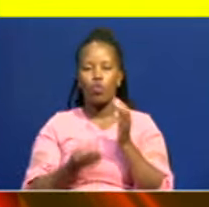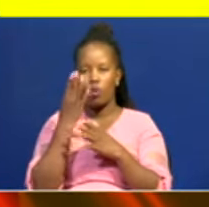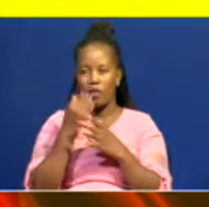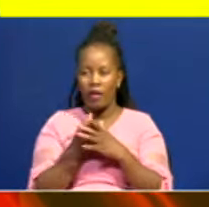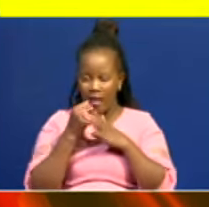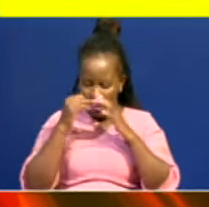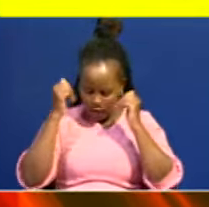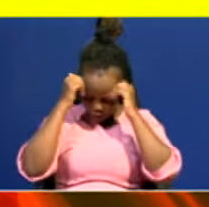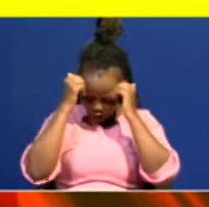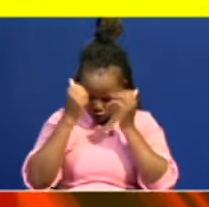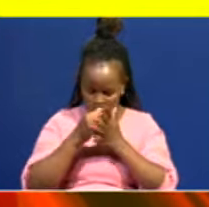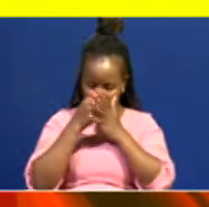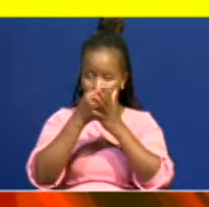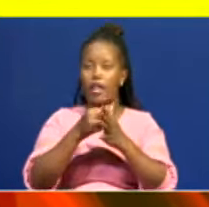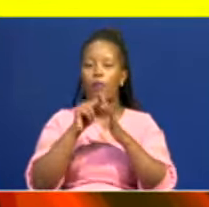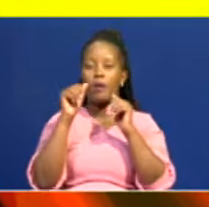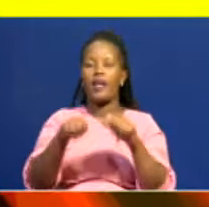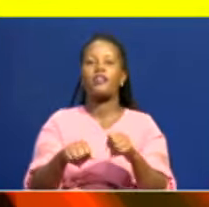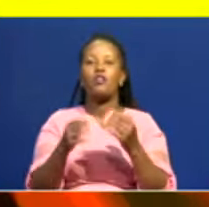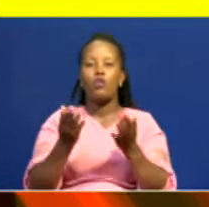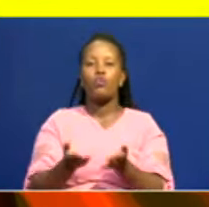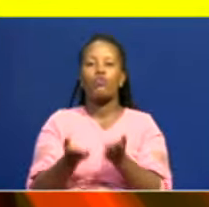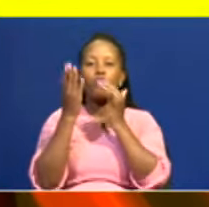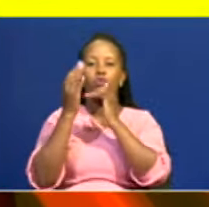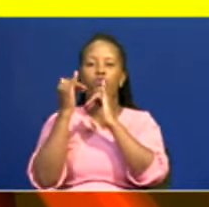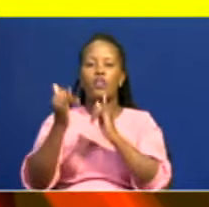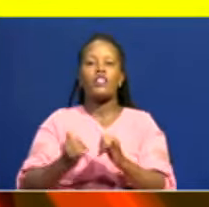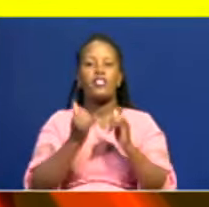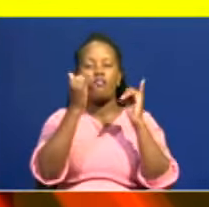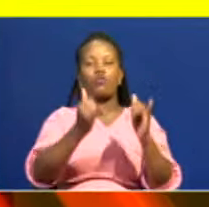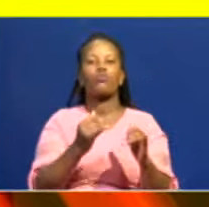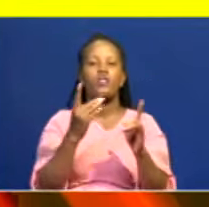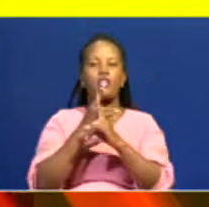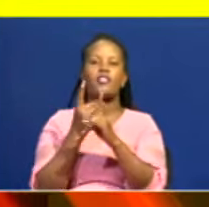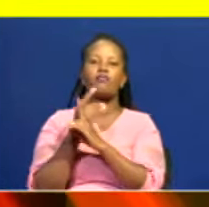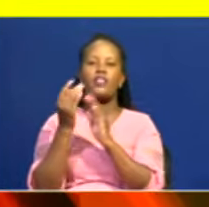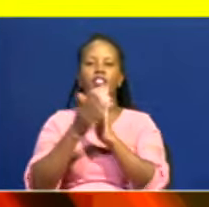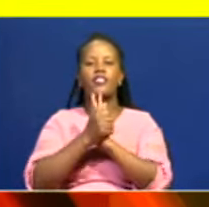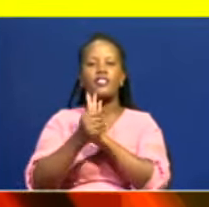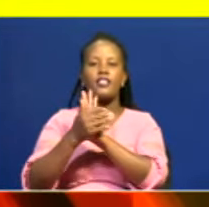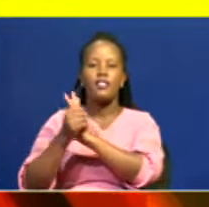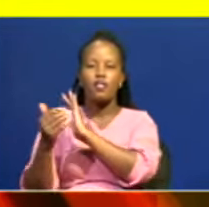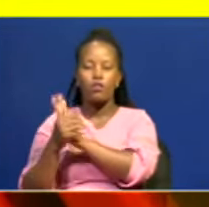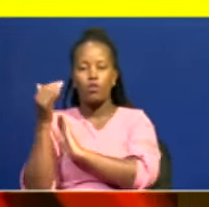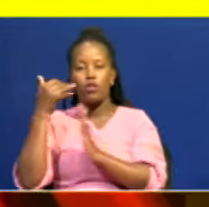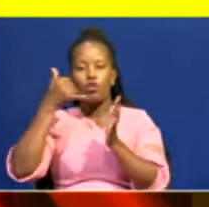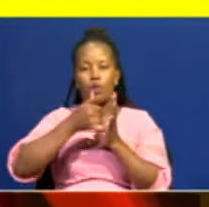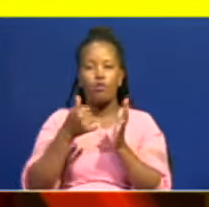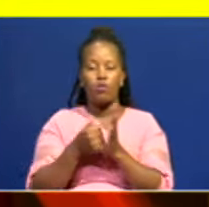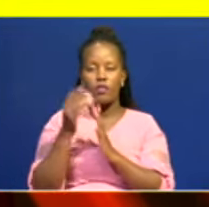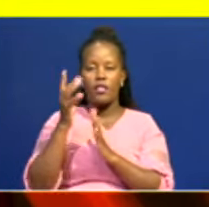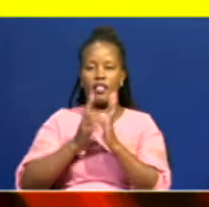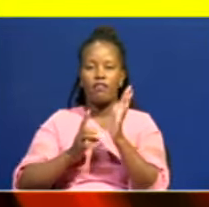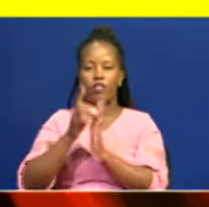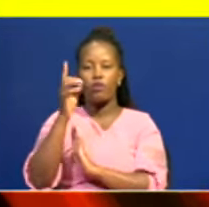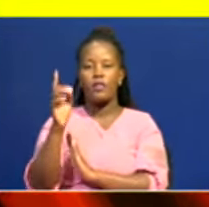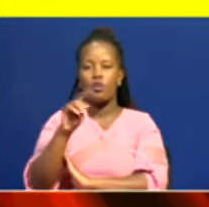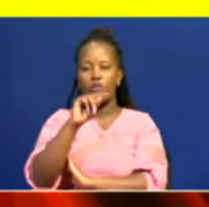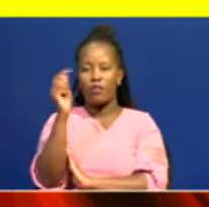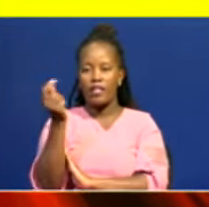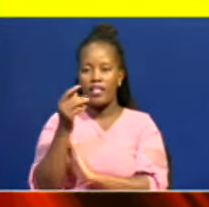equip individuals with the necessary skills to contribute to the development of Kenya and the region.